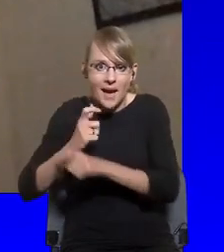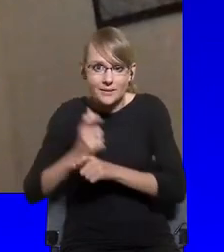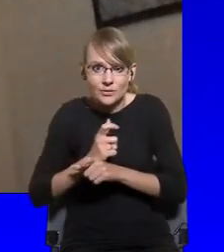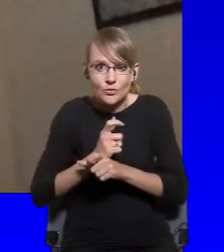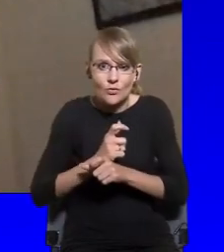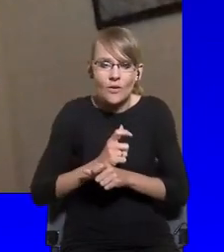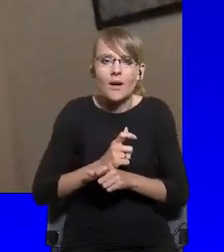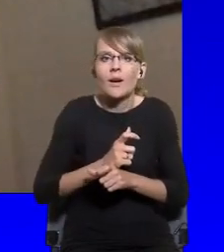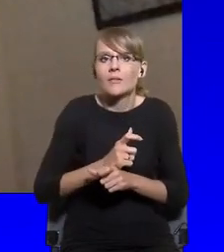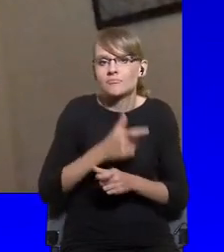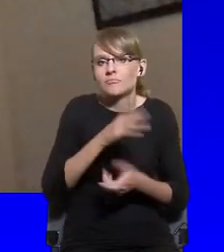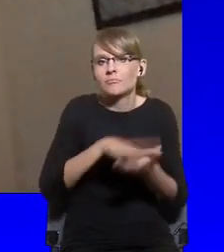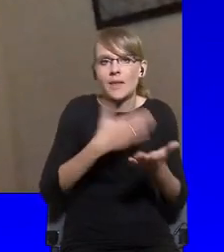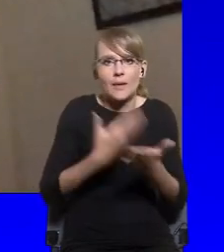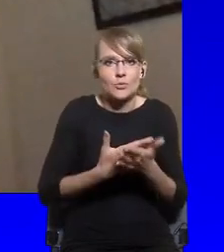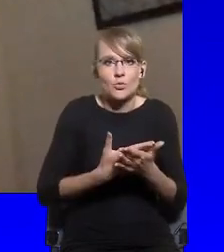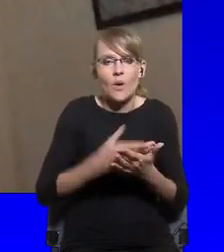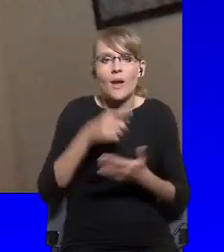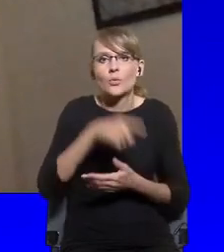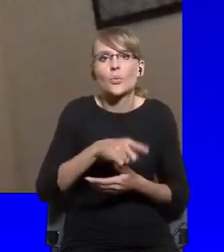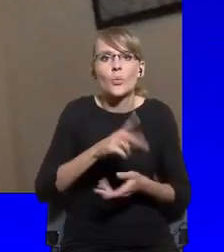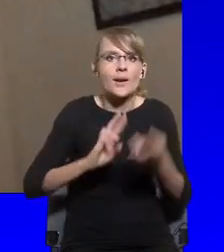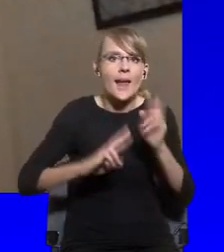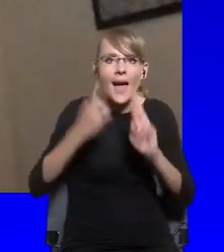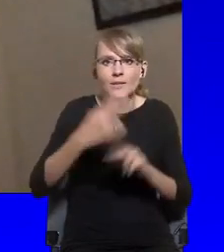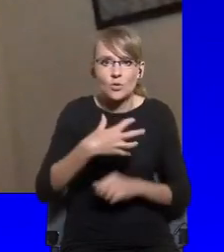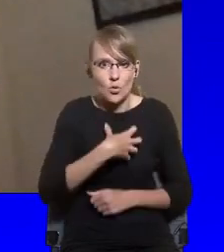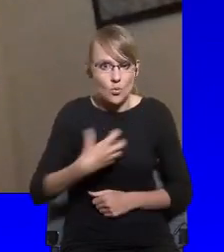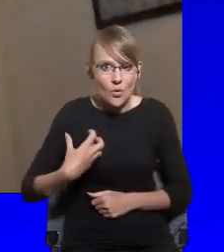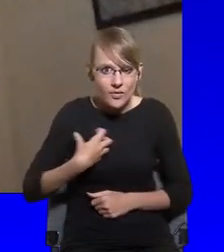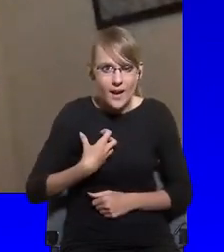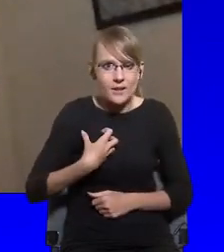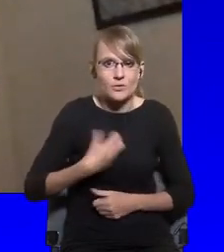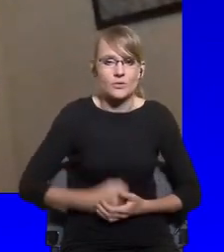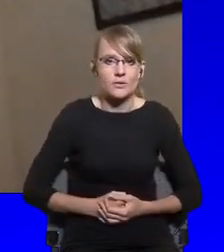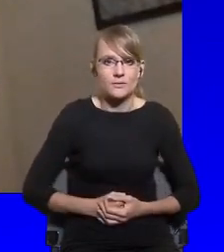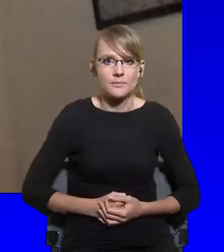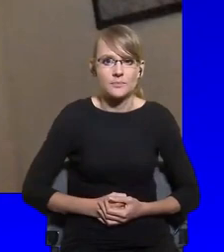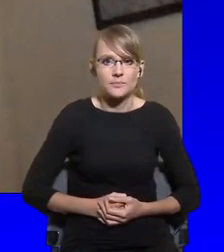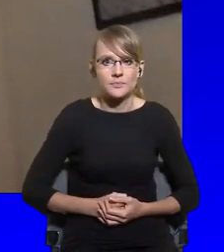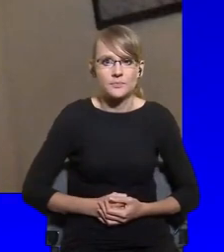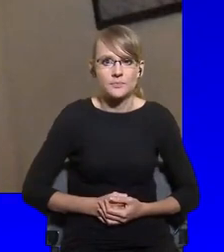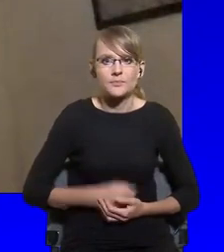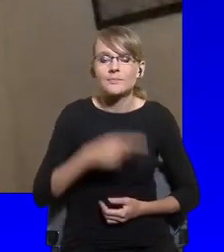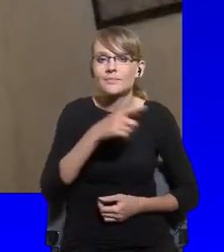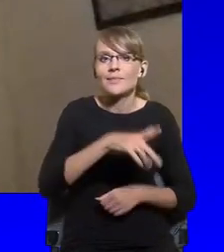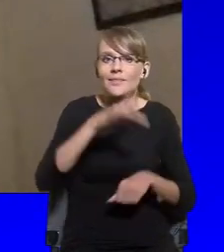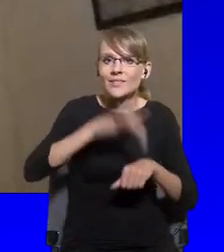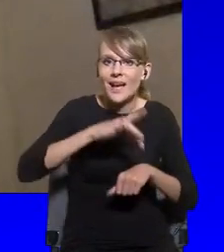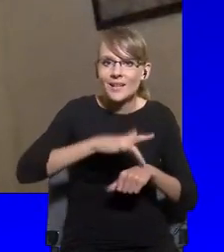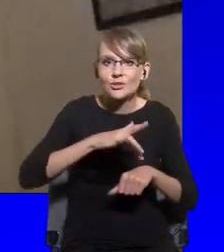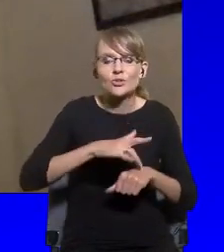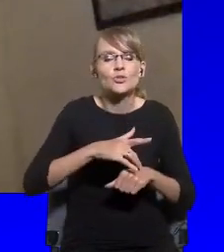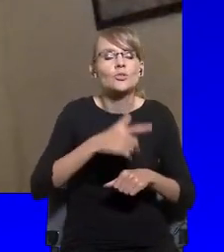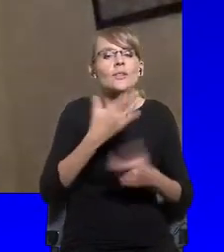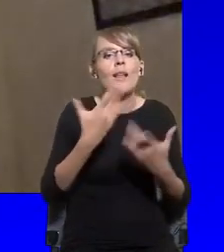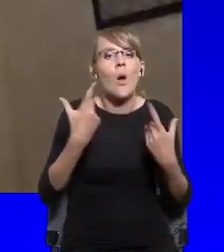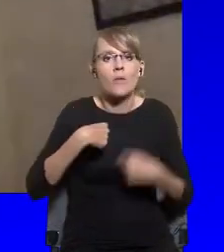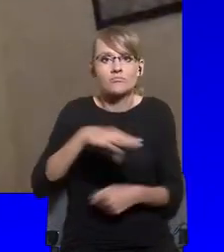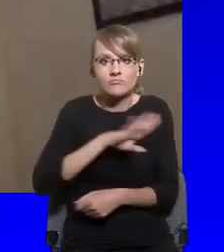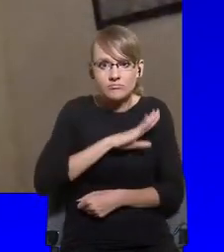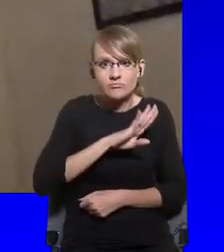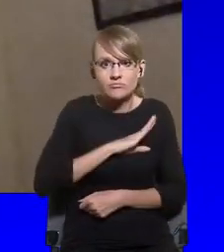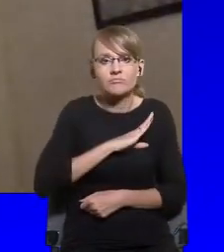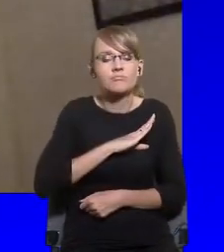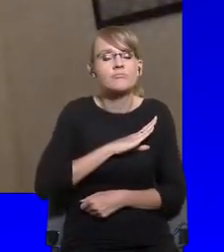responses with what's going on in the rest of the world will be an important factor in the election. In New Zealand, on the